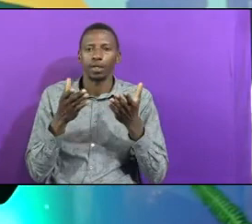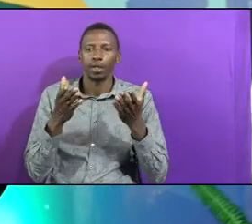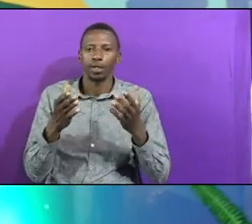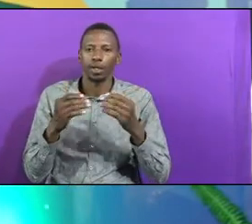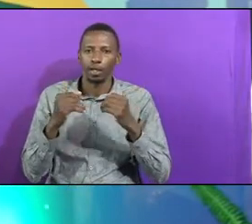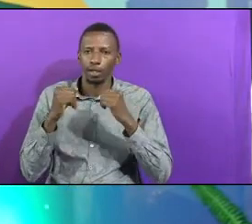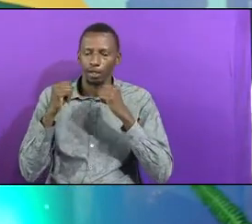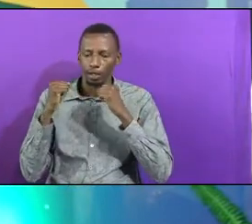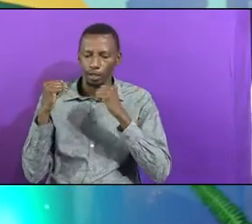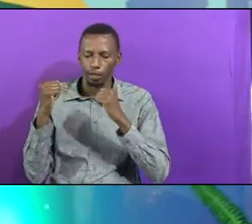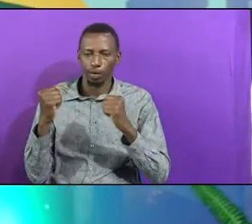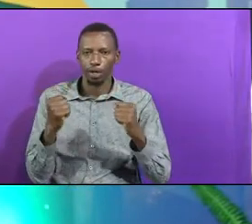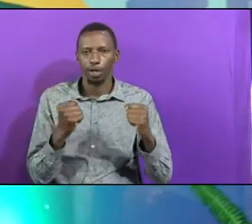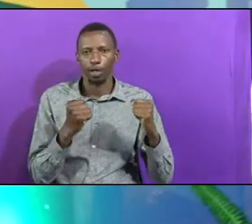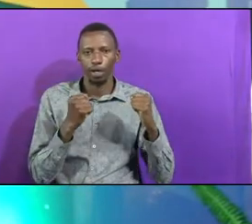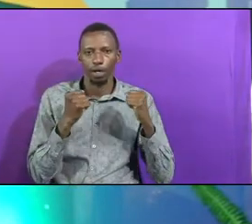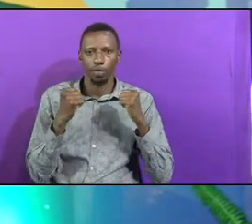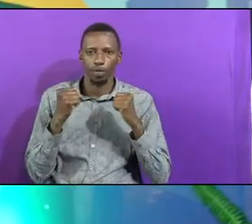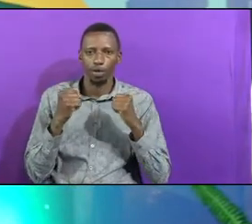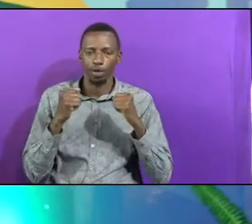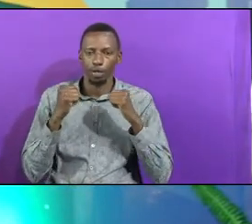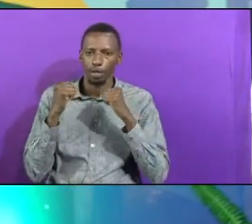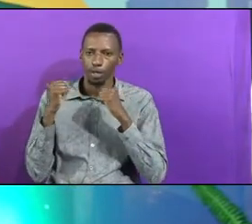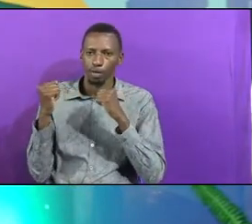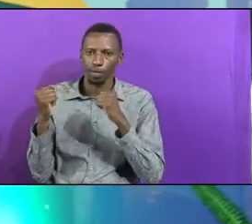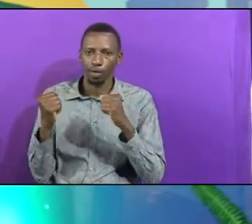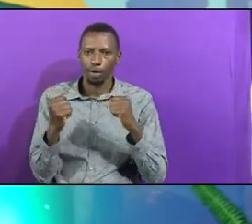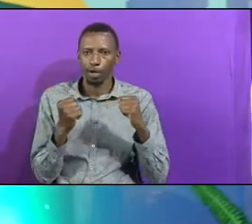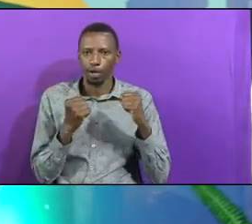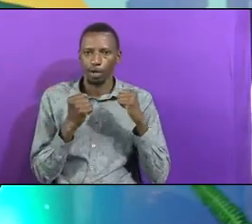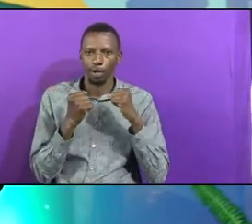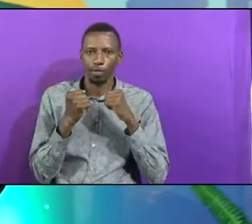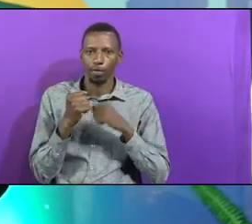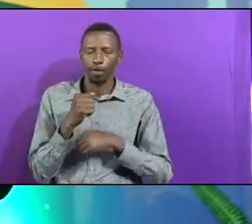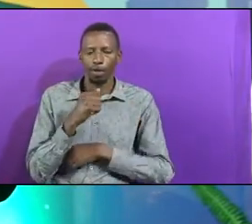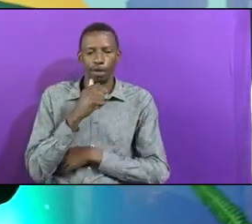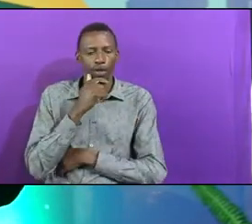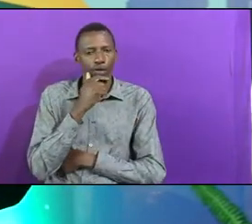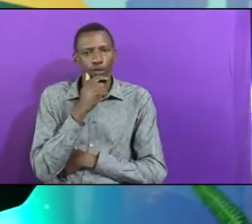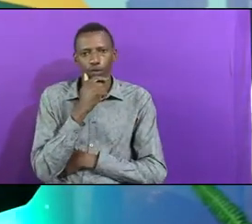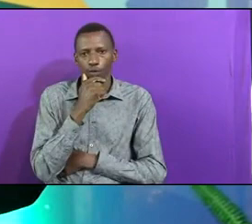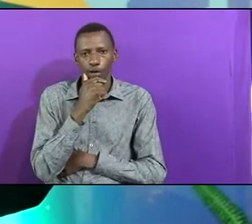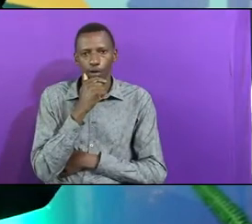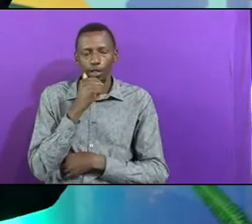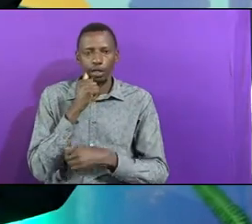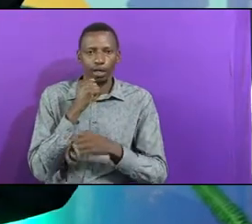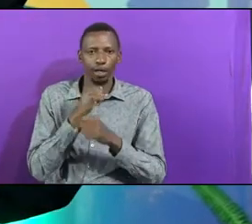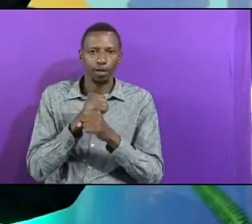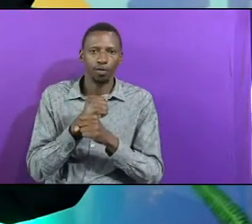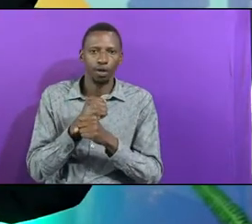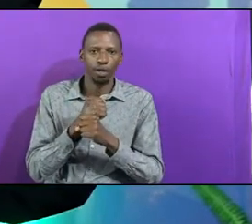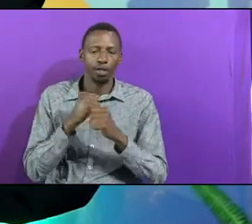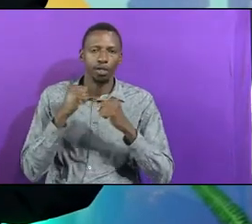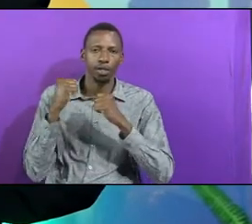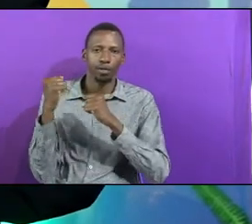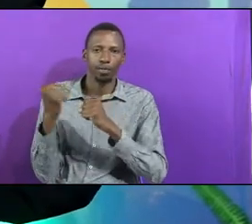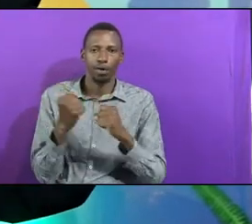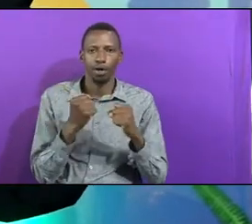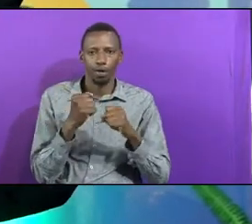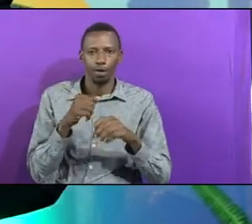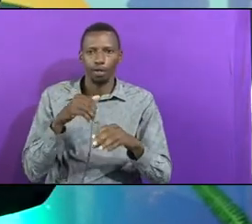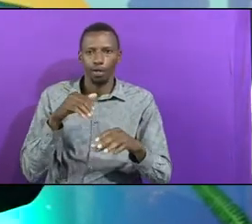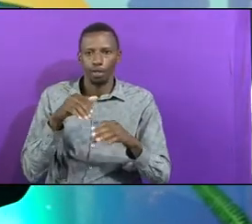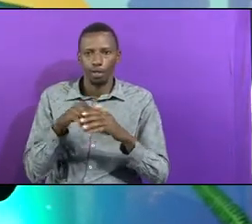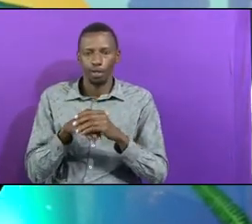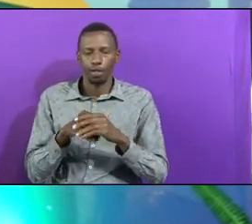There is power, power, and a working